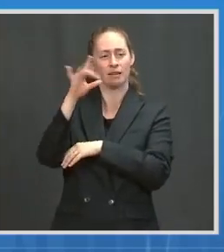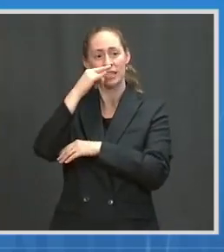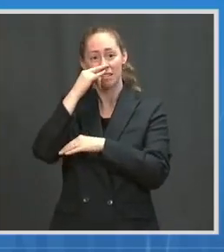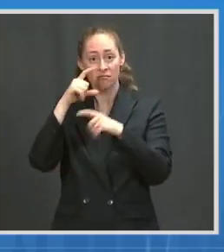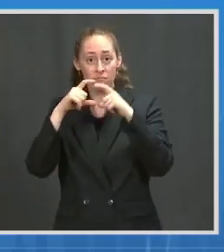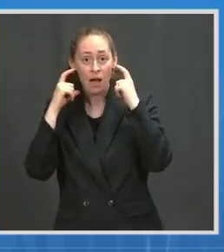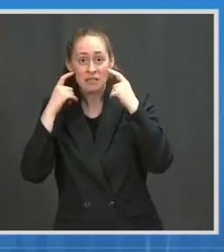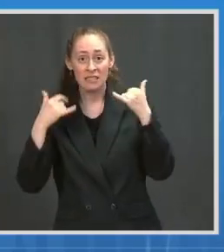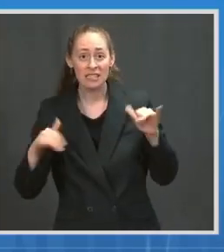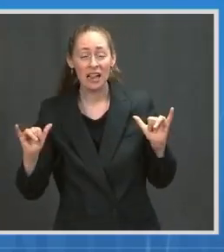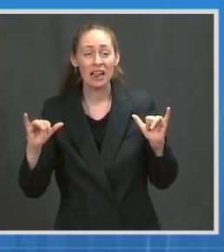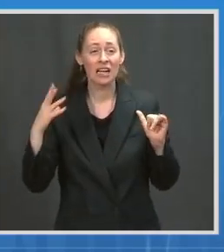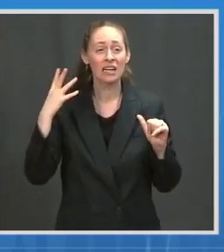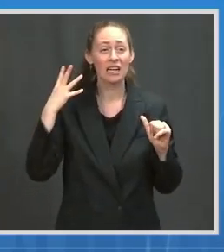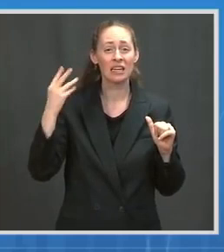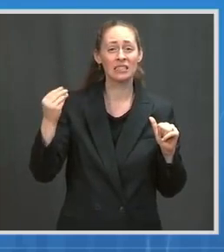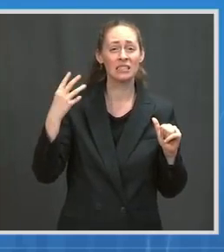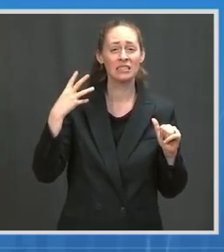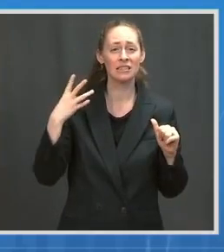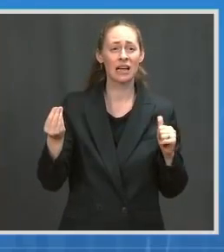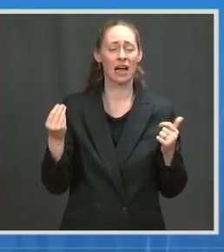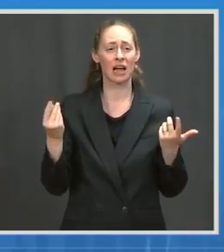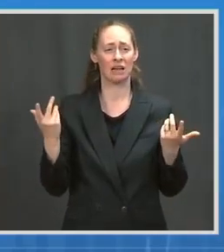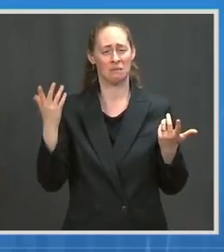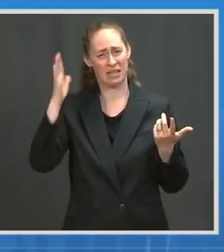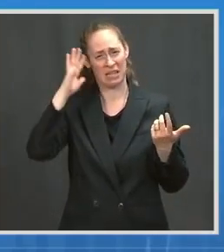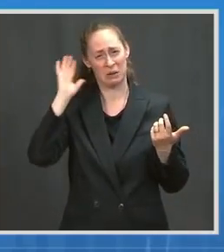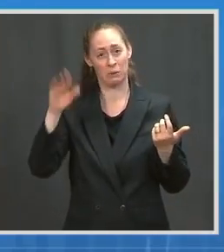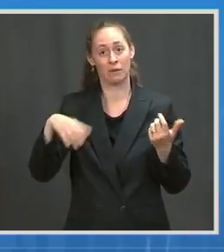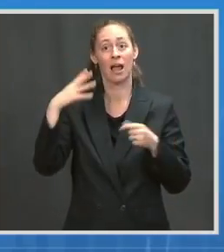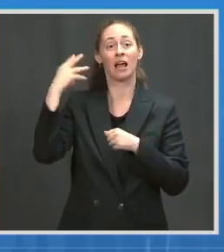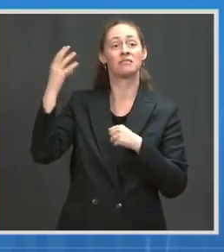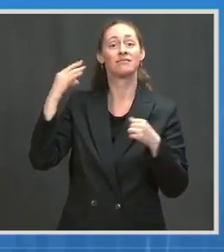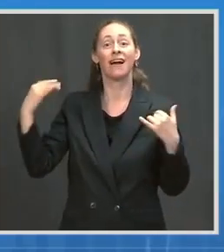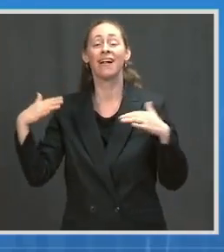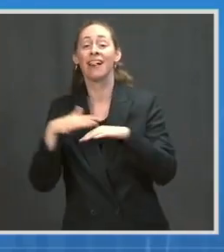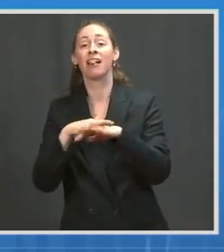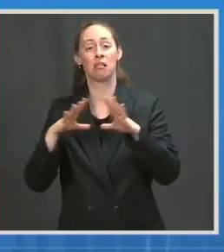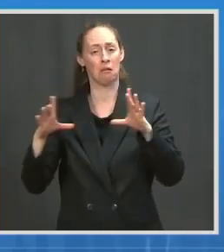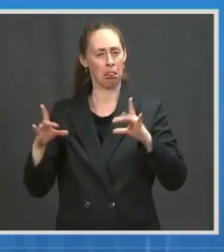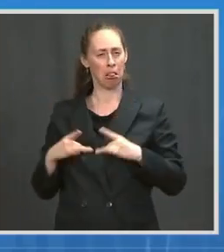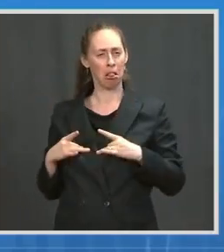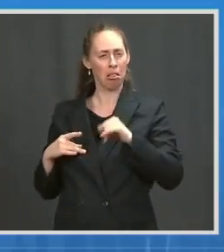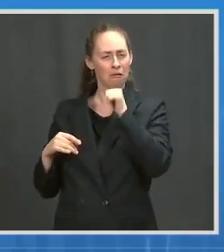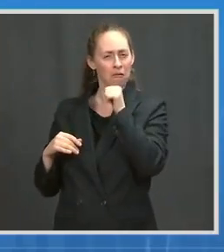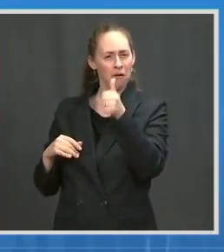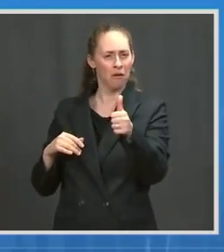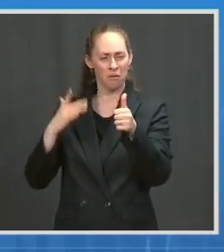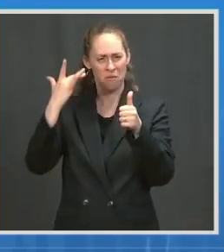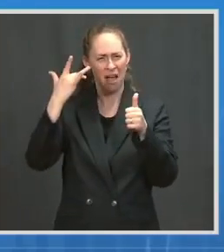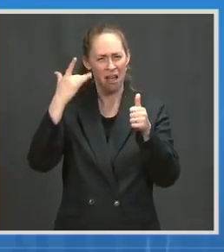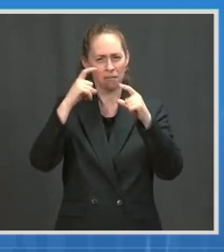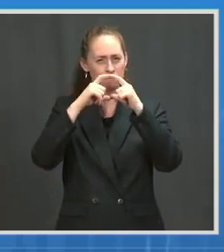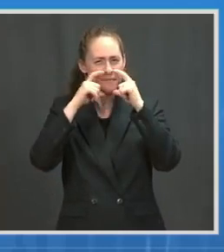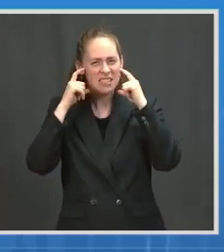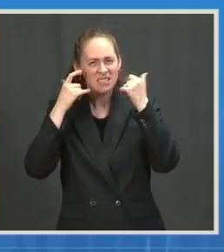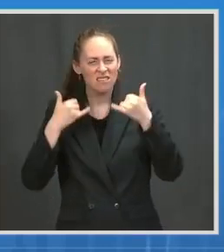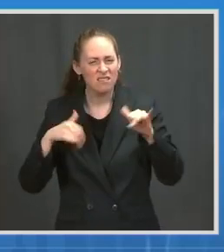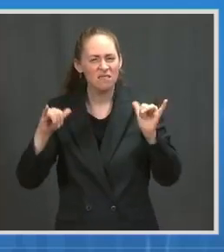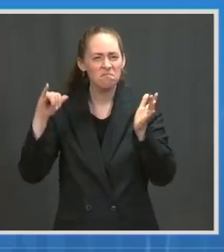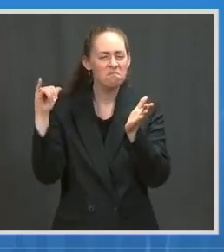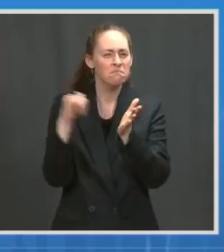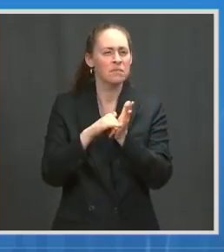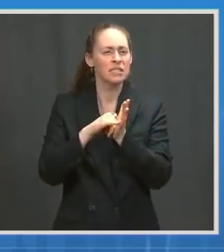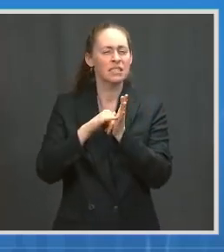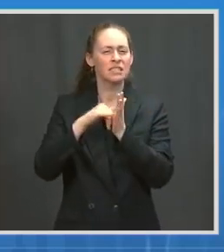talked about the low level of spread outdoor and the low level of transmission among younger children. Dr. Walensky, could you talk